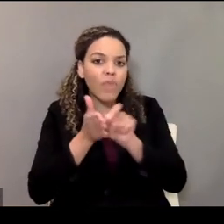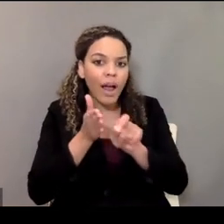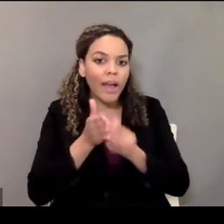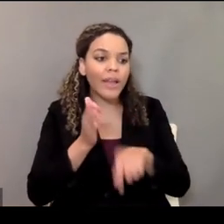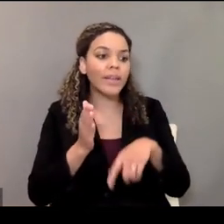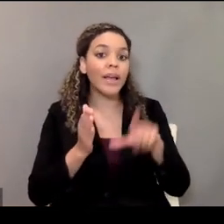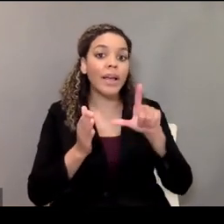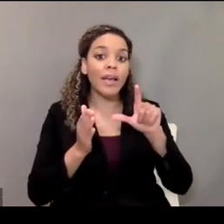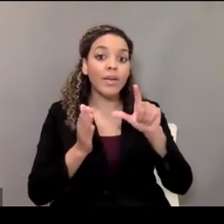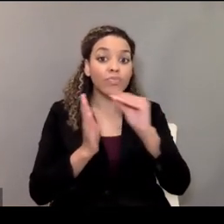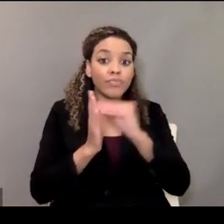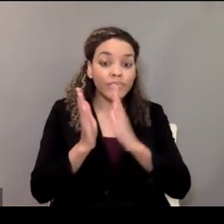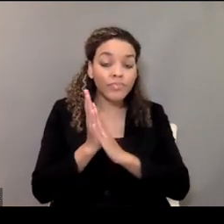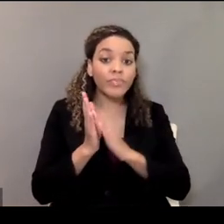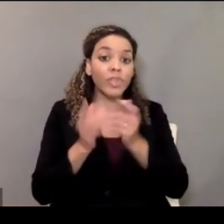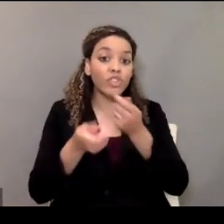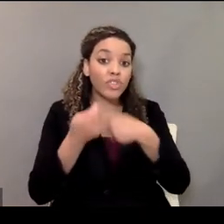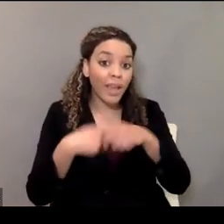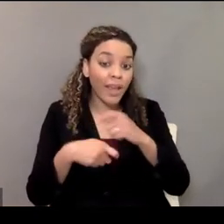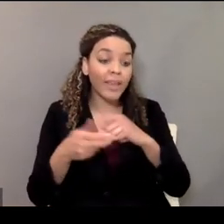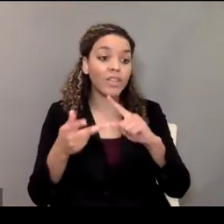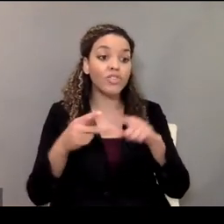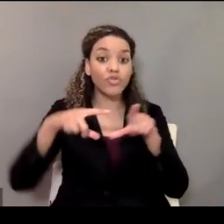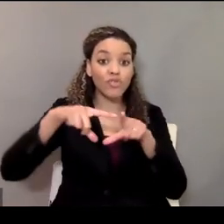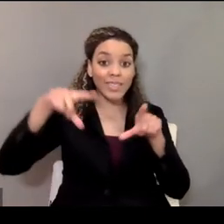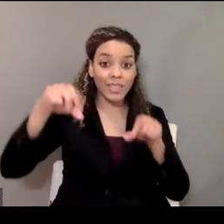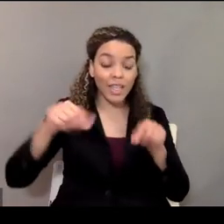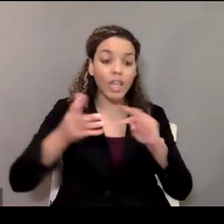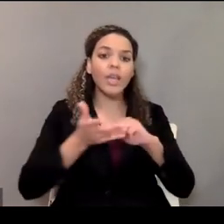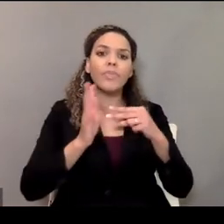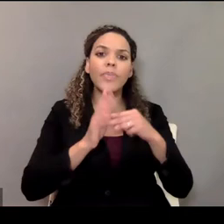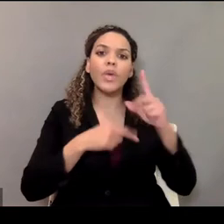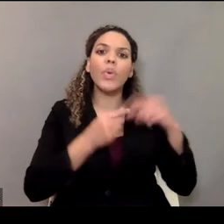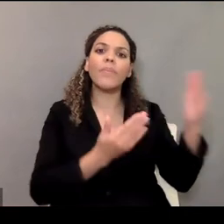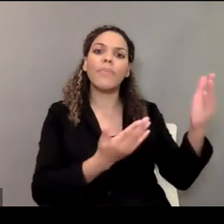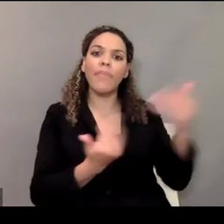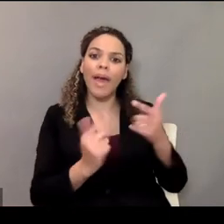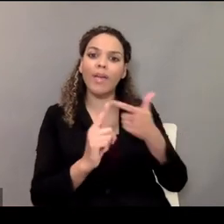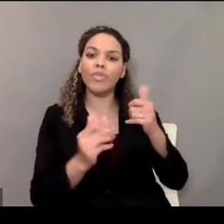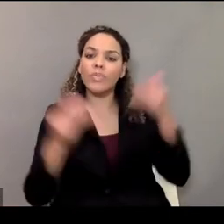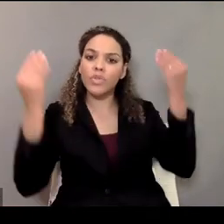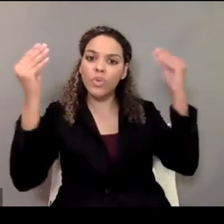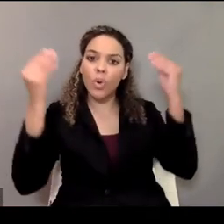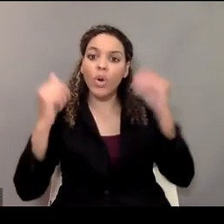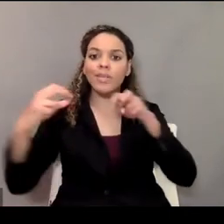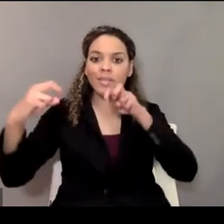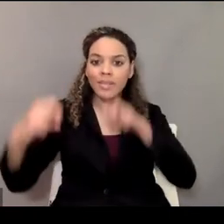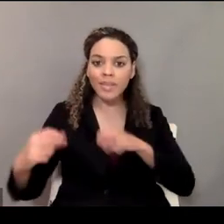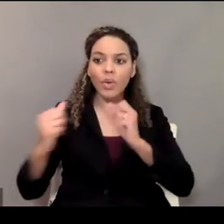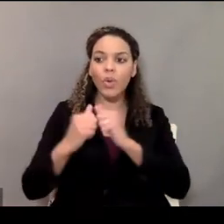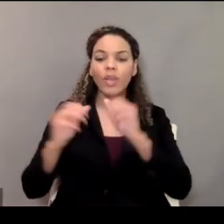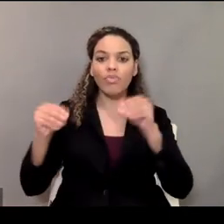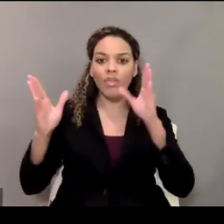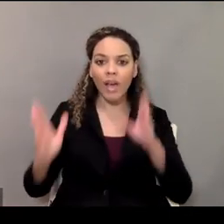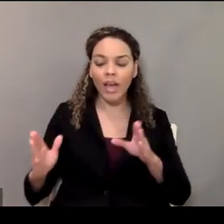change receipt. And so when the person comes back from the store, together with the provider,